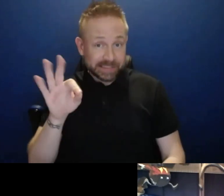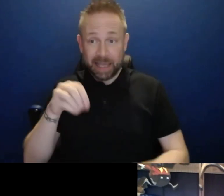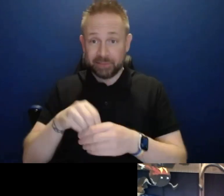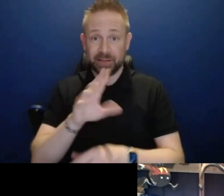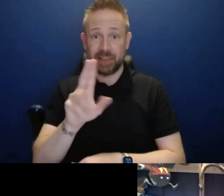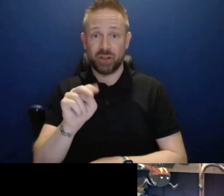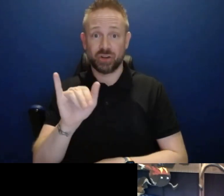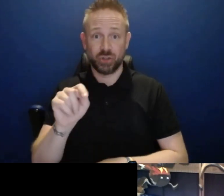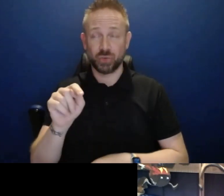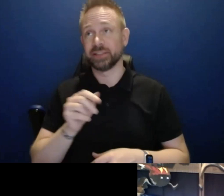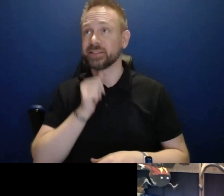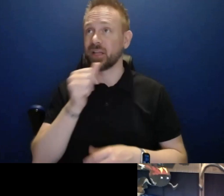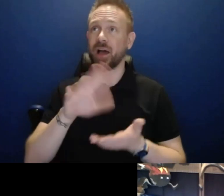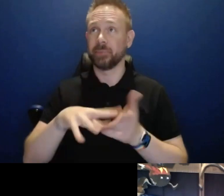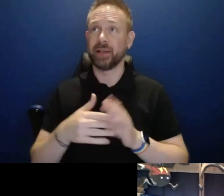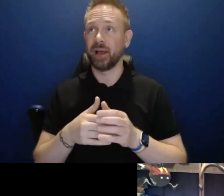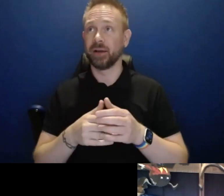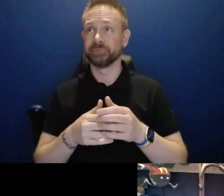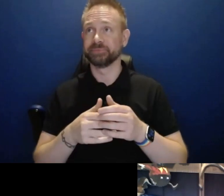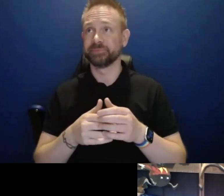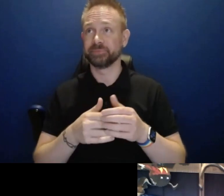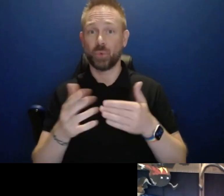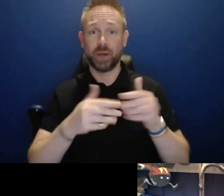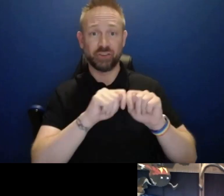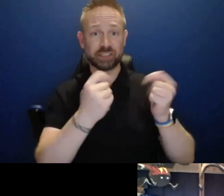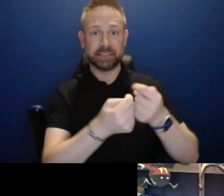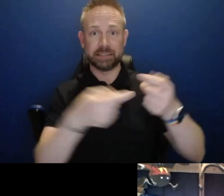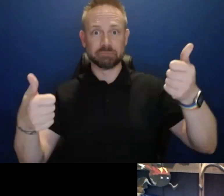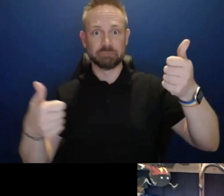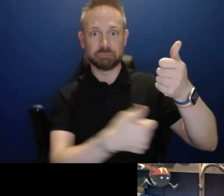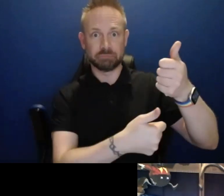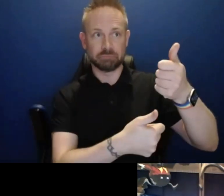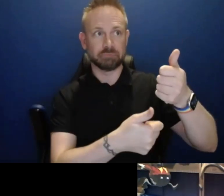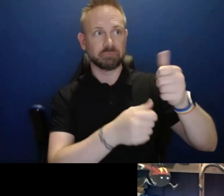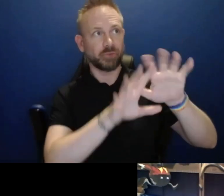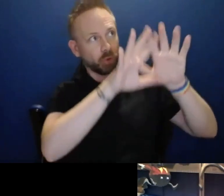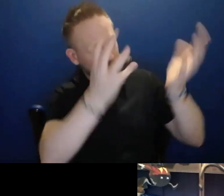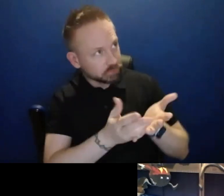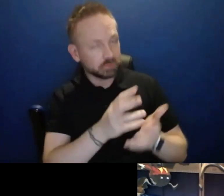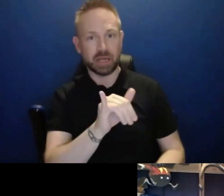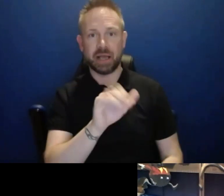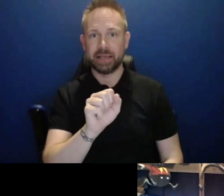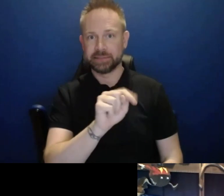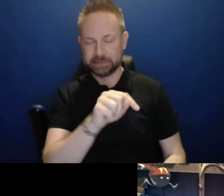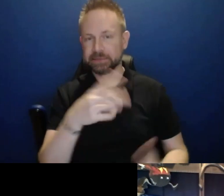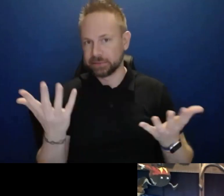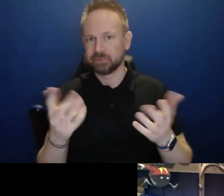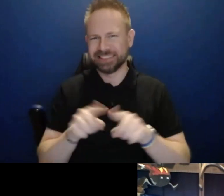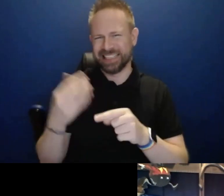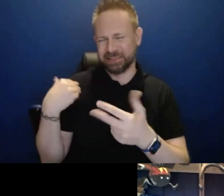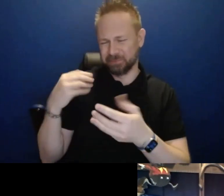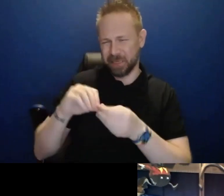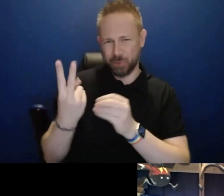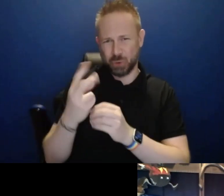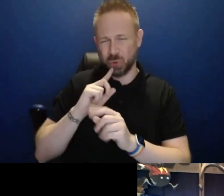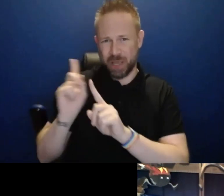placed within existing teams within IST as per the previous question and response, there's a